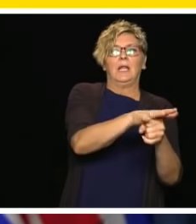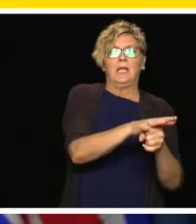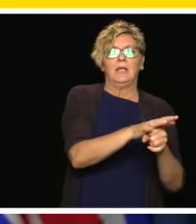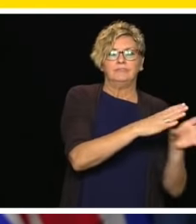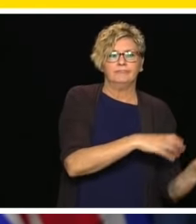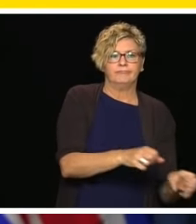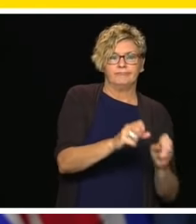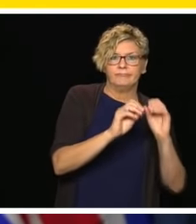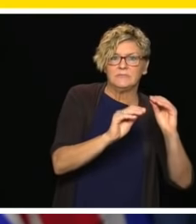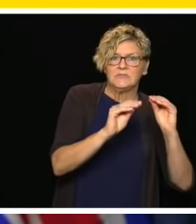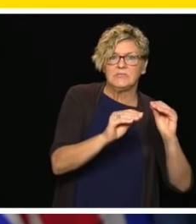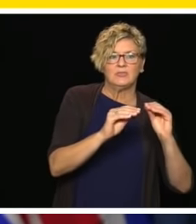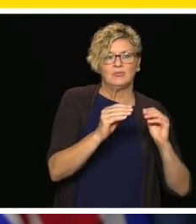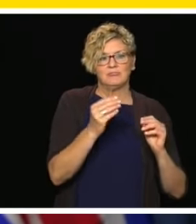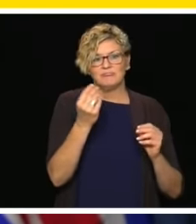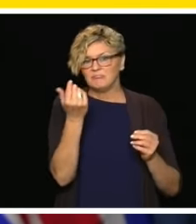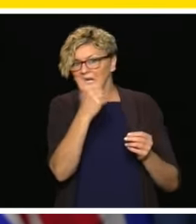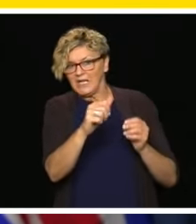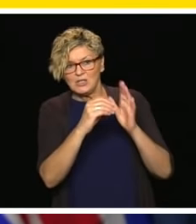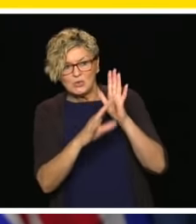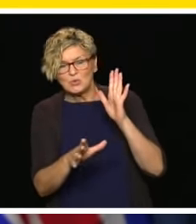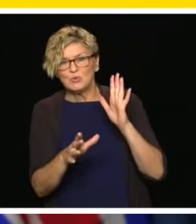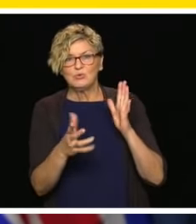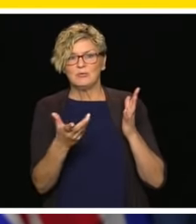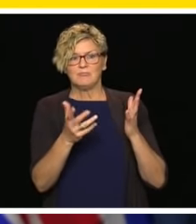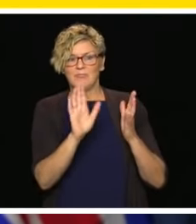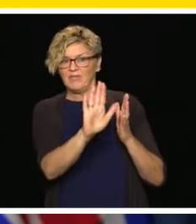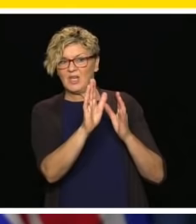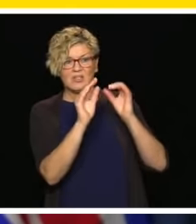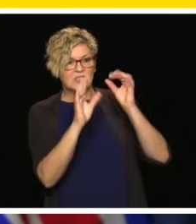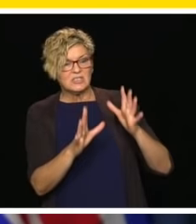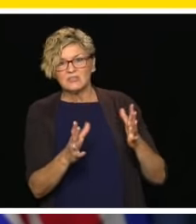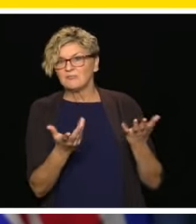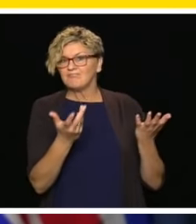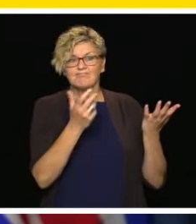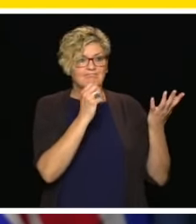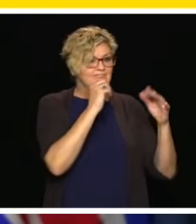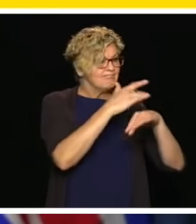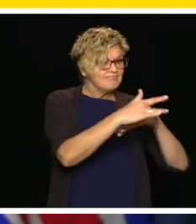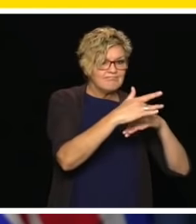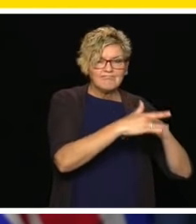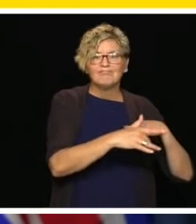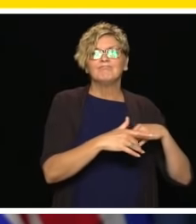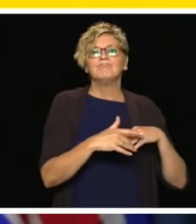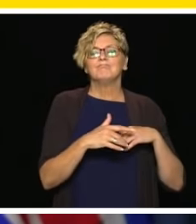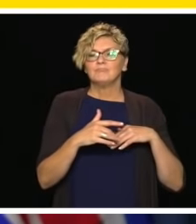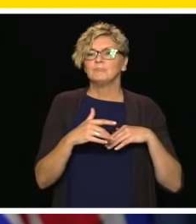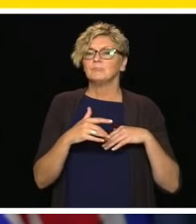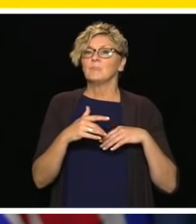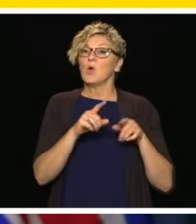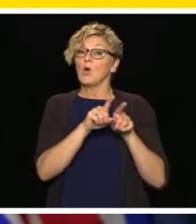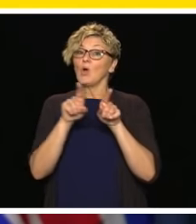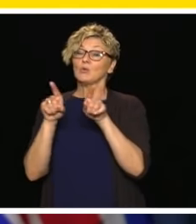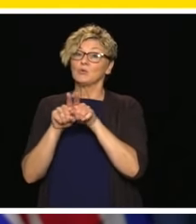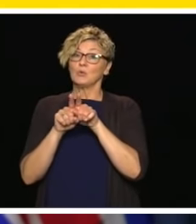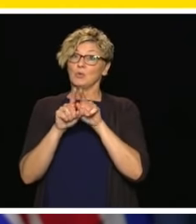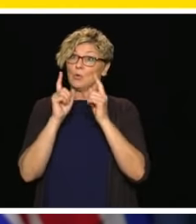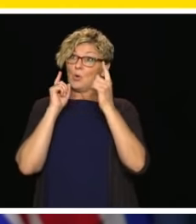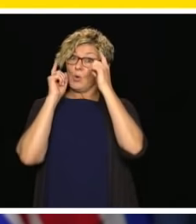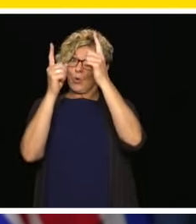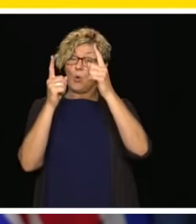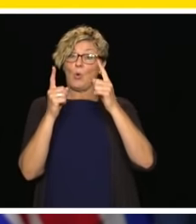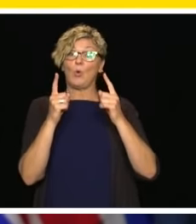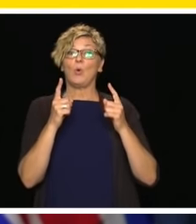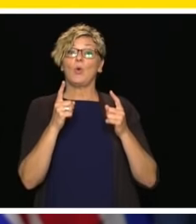to be kept together, kids to be learning together online, kids to be learning in smaller numbers but still with their